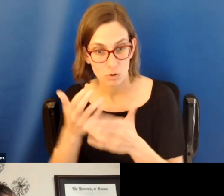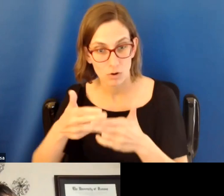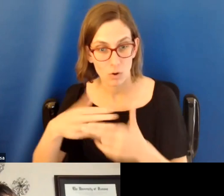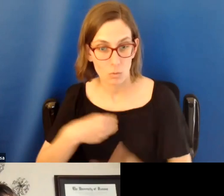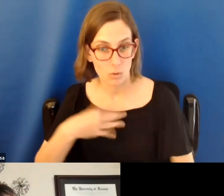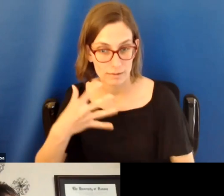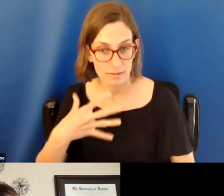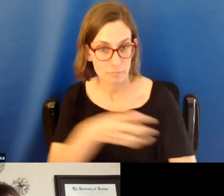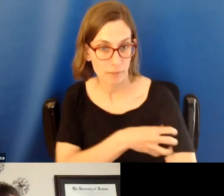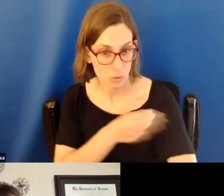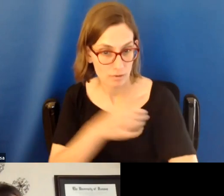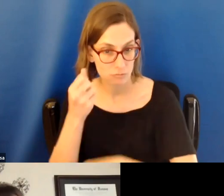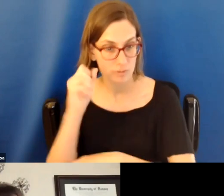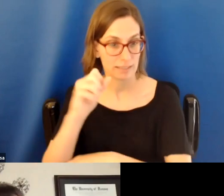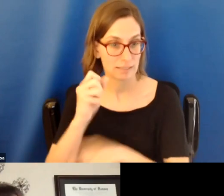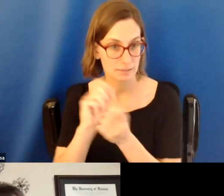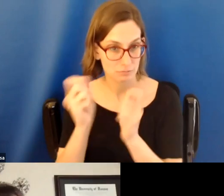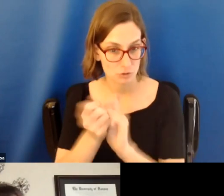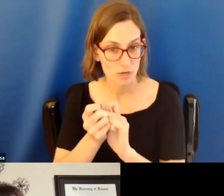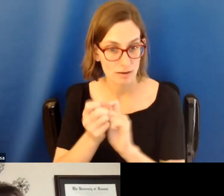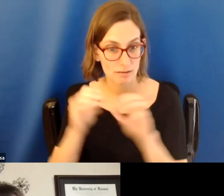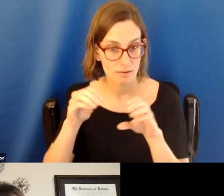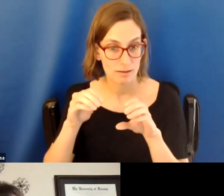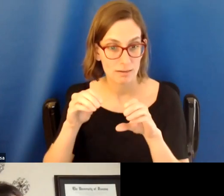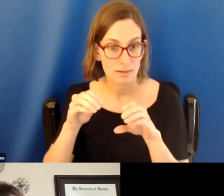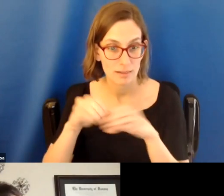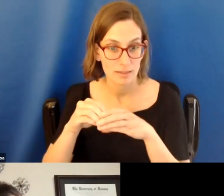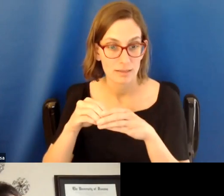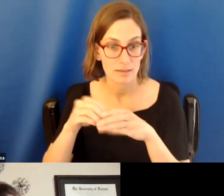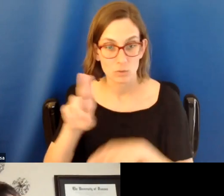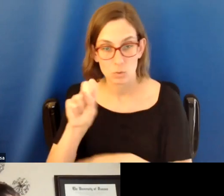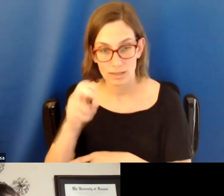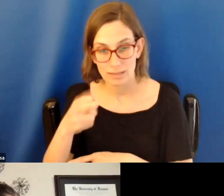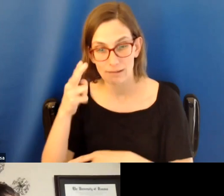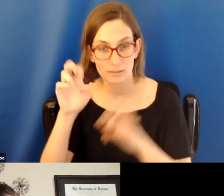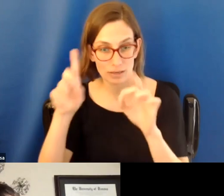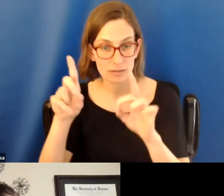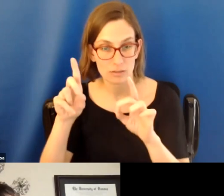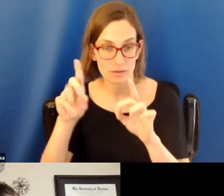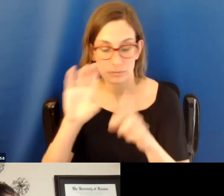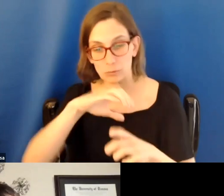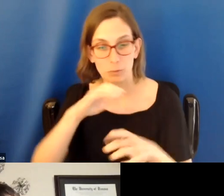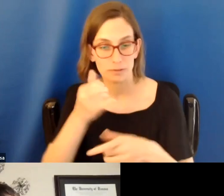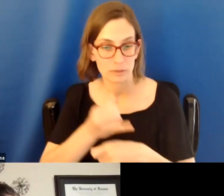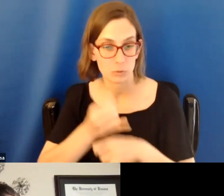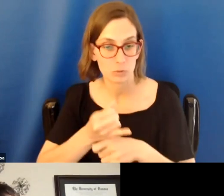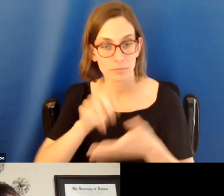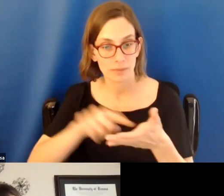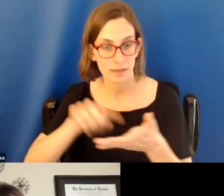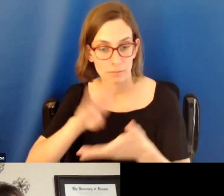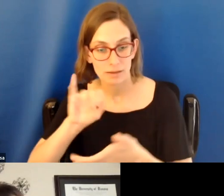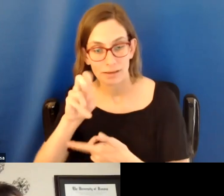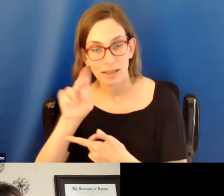and Resisting Change in U.S. Higher Education. A Peculiar Institution, edited by Kenneth Roth and